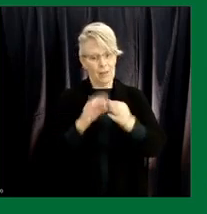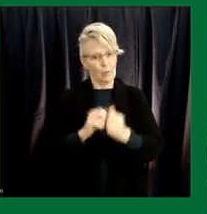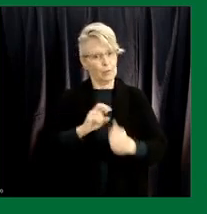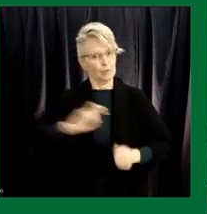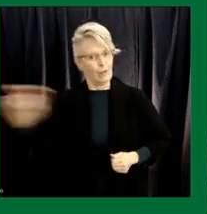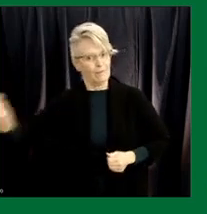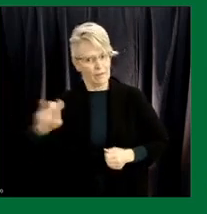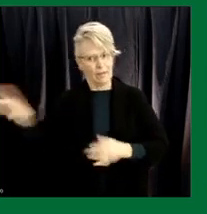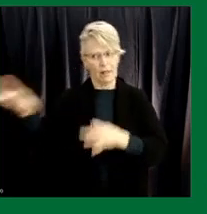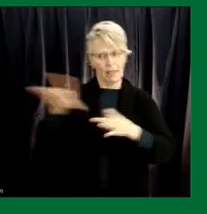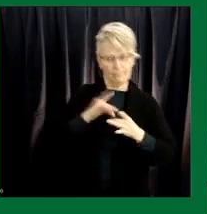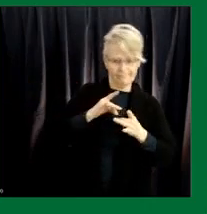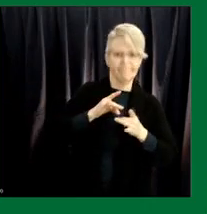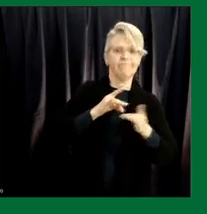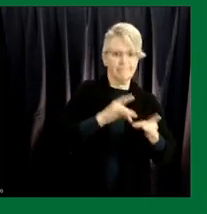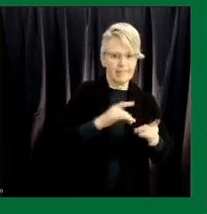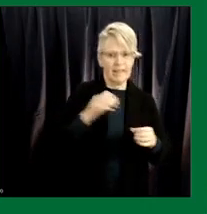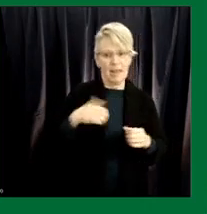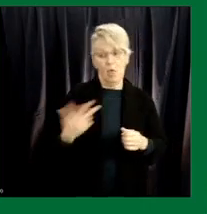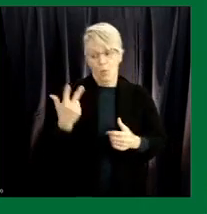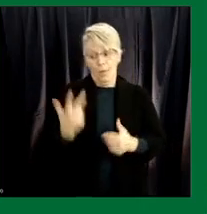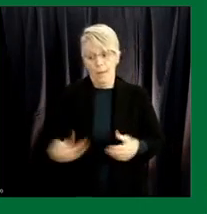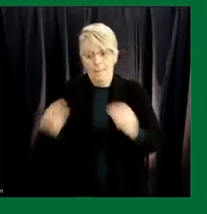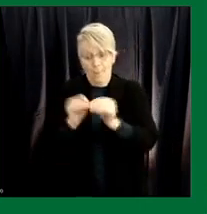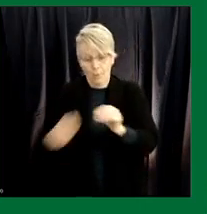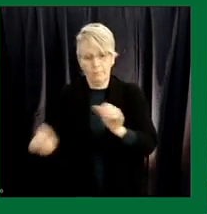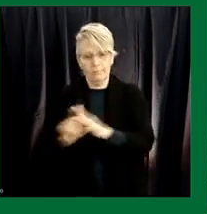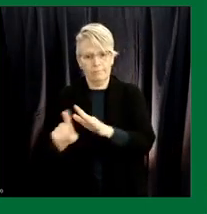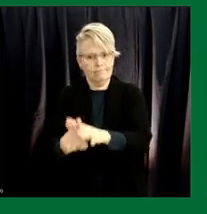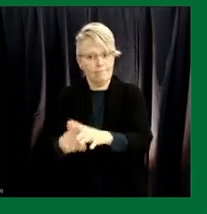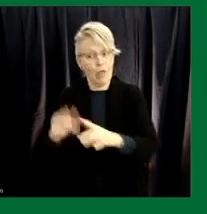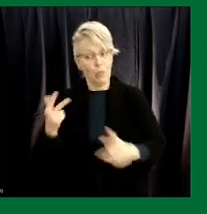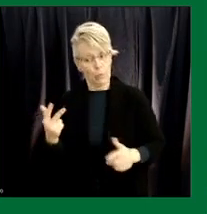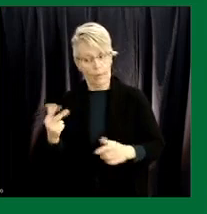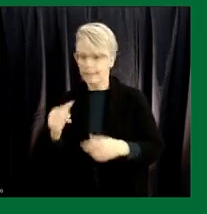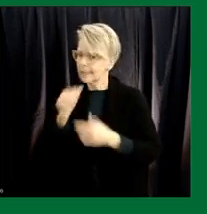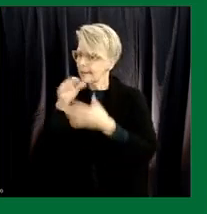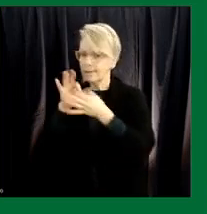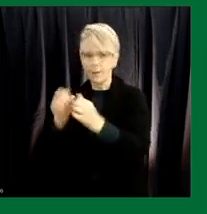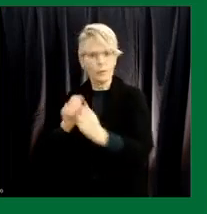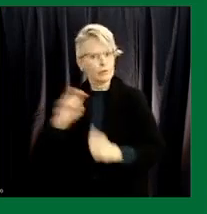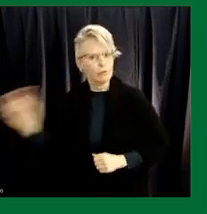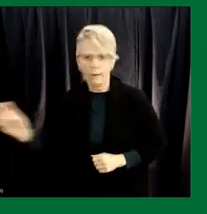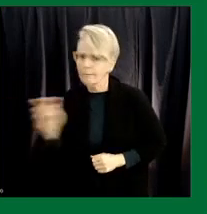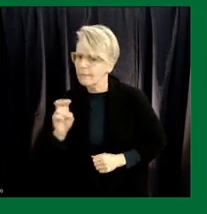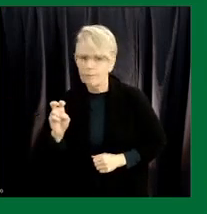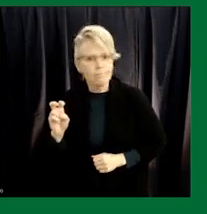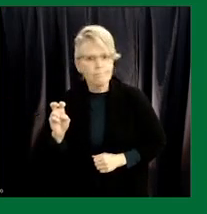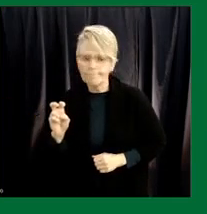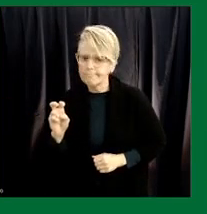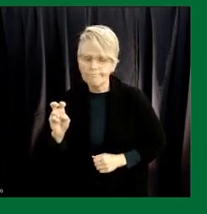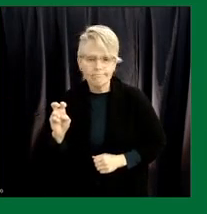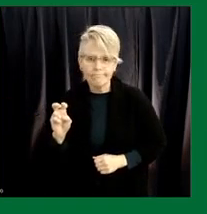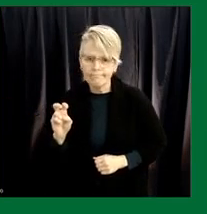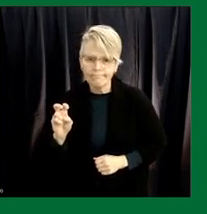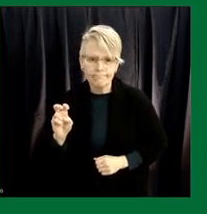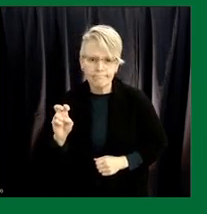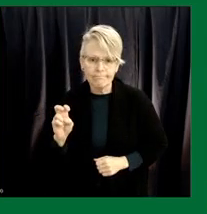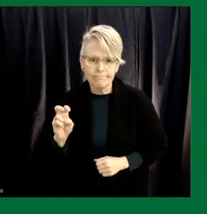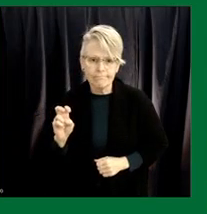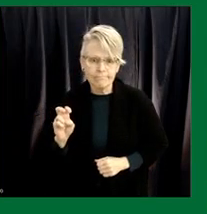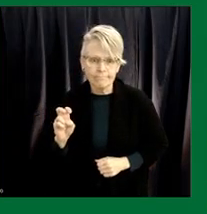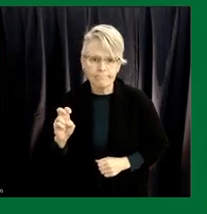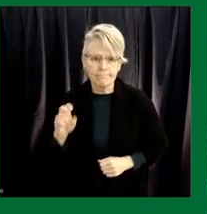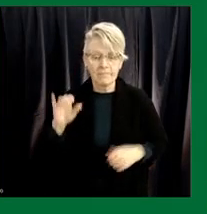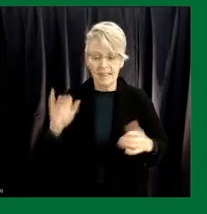now we have seen a further three not linked to travel. Again this is not different from